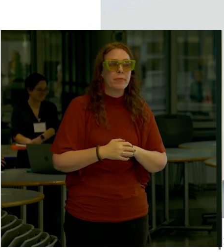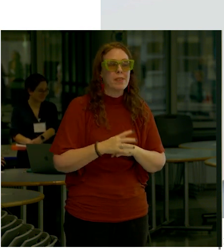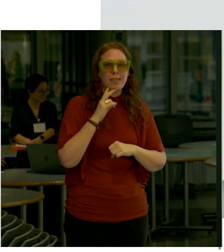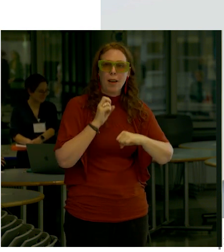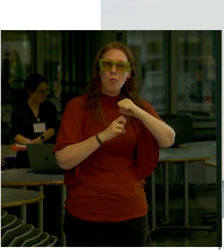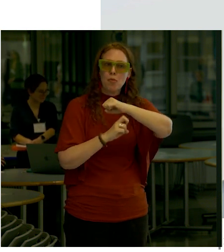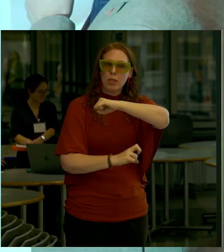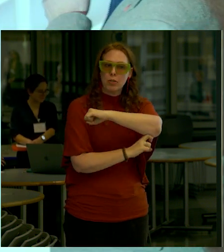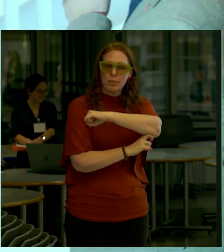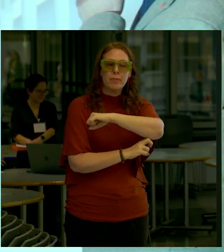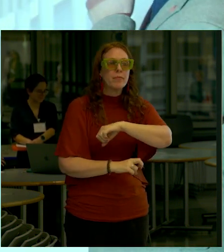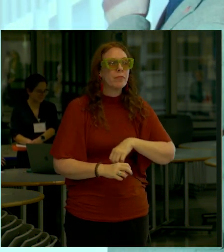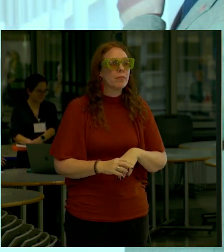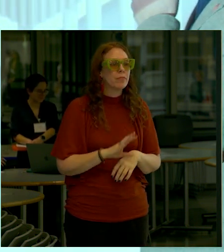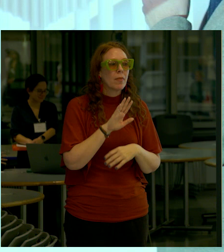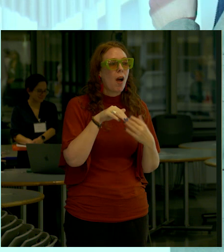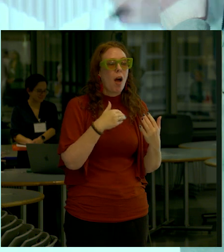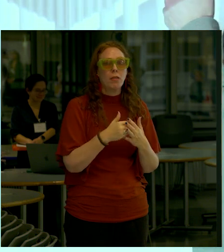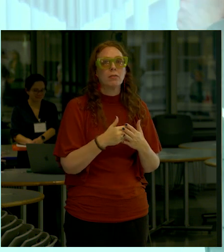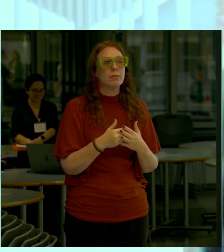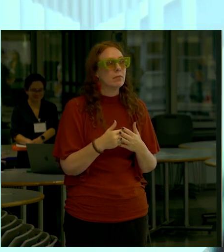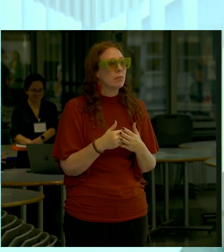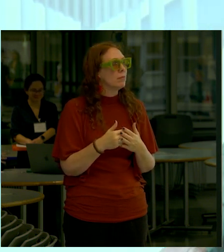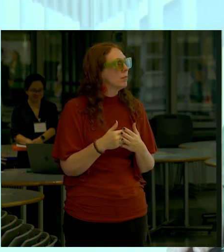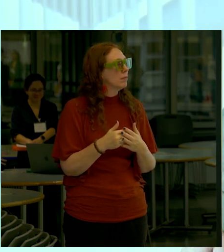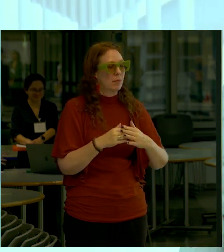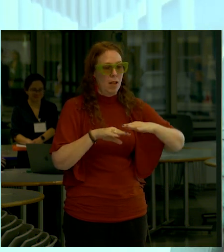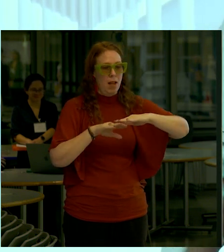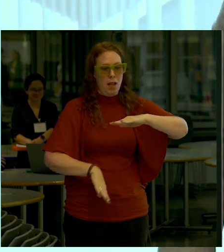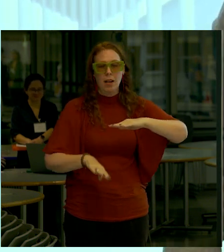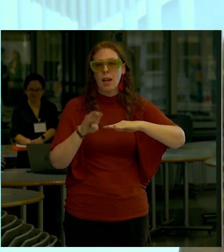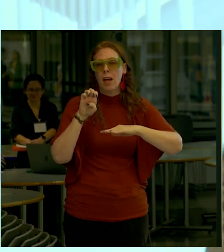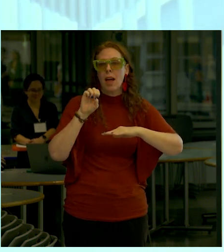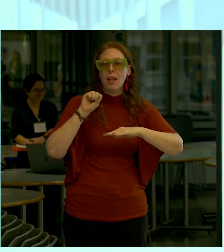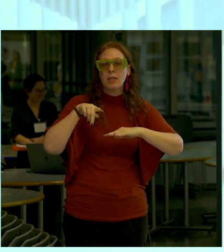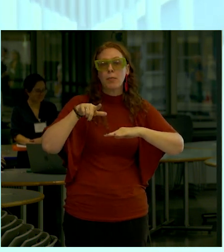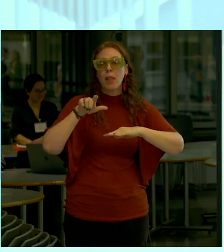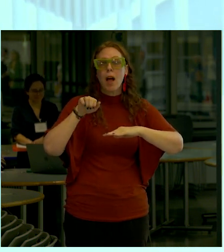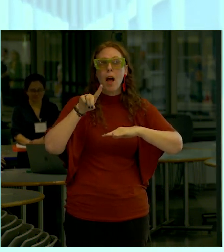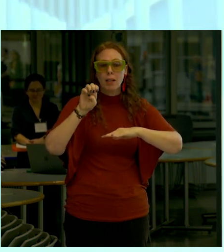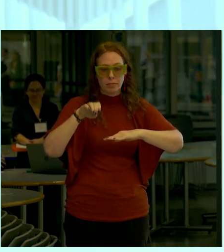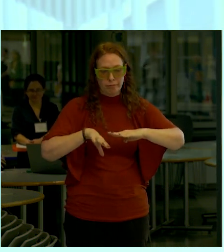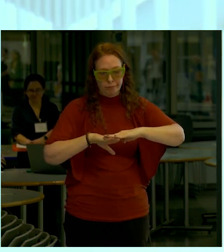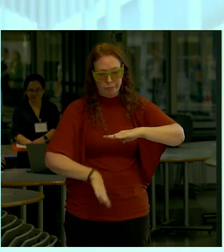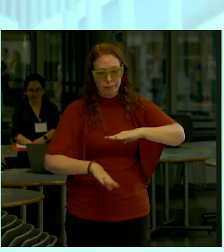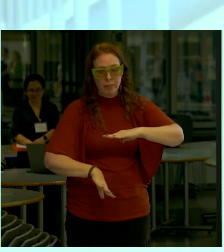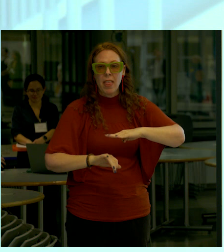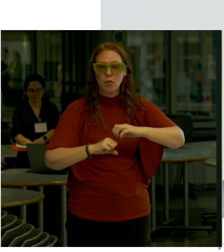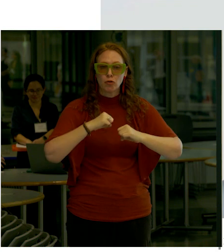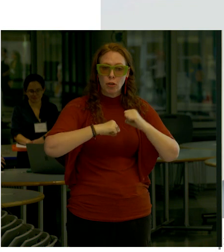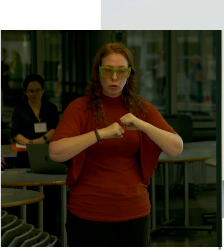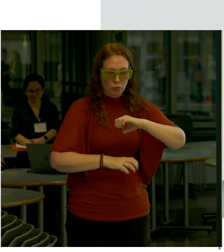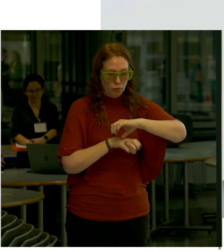bridge but basically all this is below the esplanade and that structure